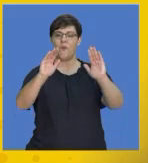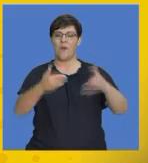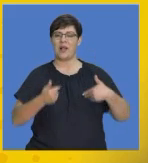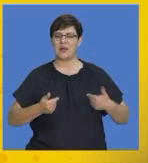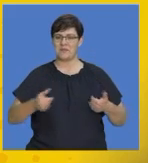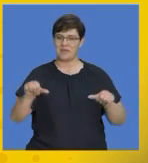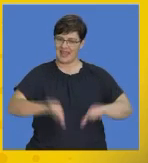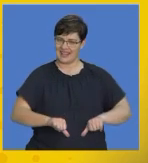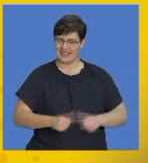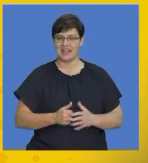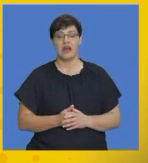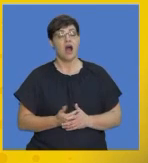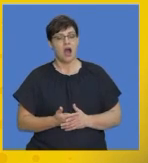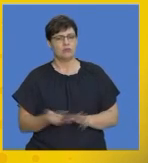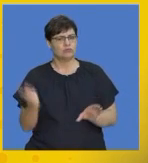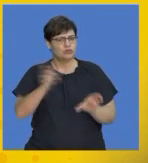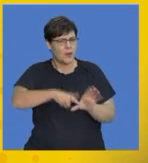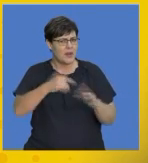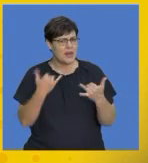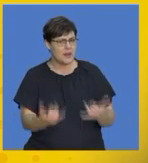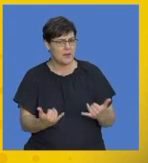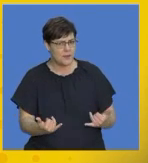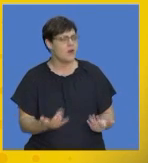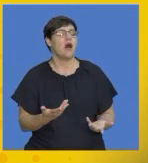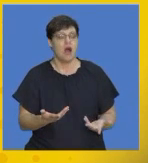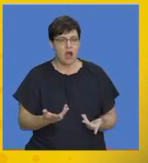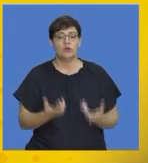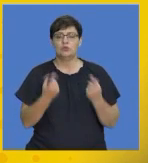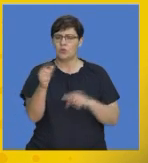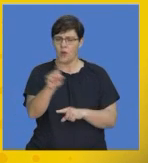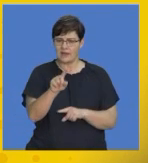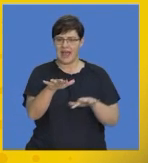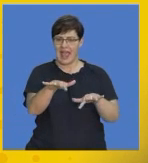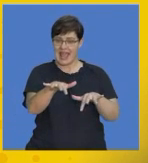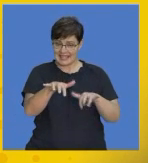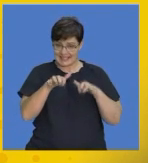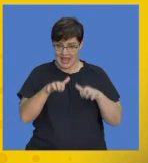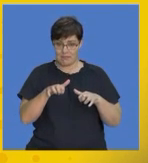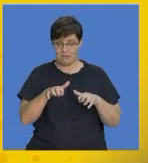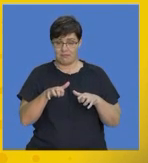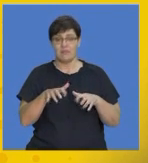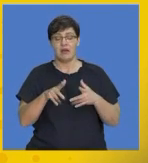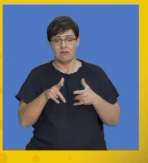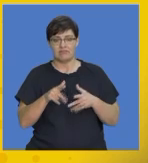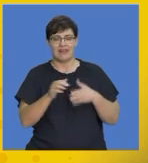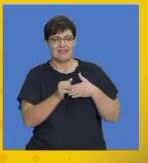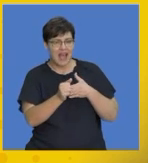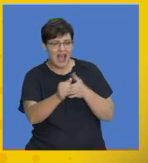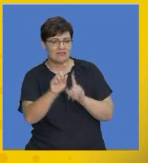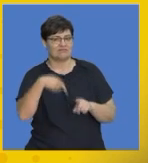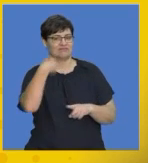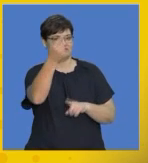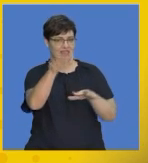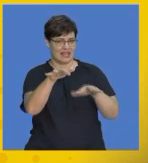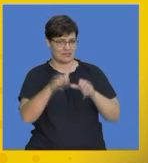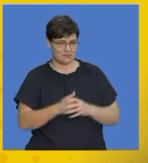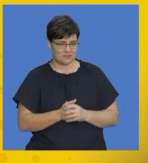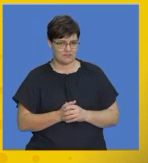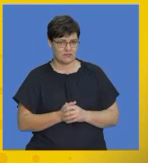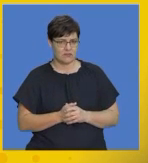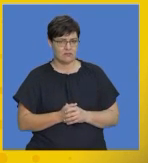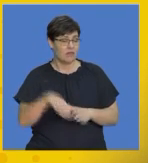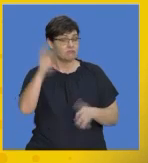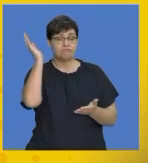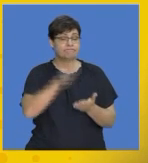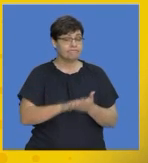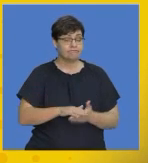Welcome back from the break, Metrix. If you've just joined us, we are doing your exam guide to help with the upcoming exams. If you're constantly